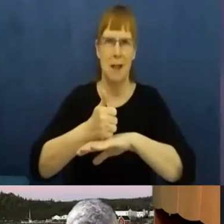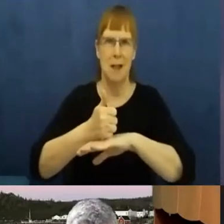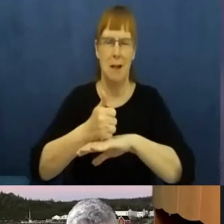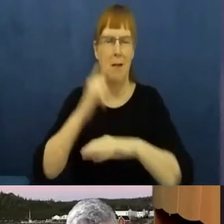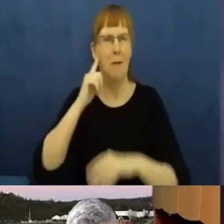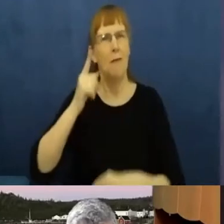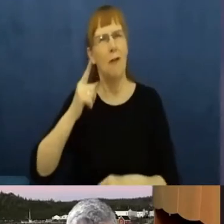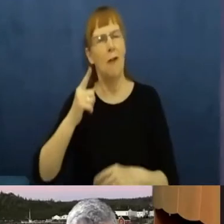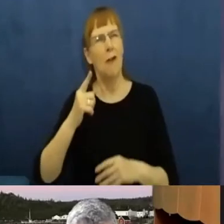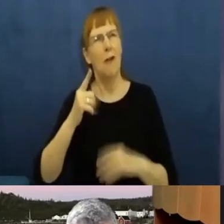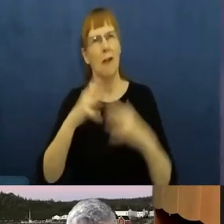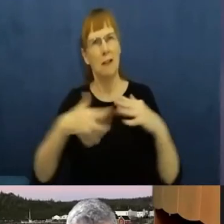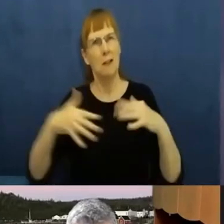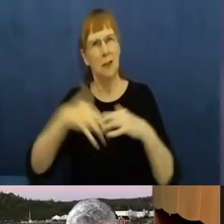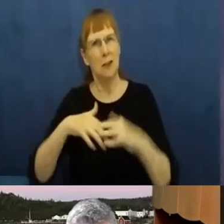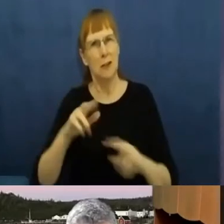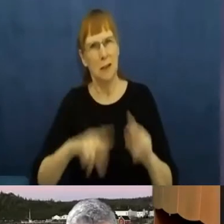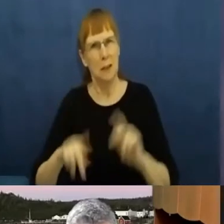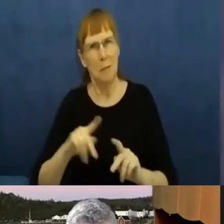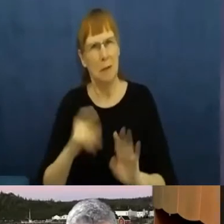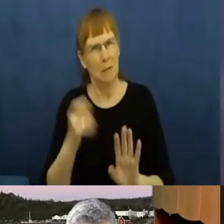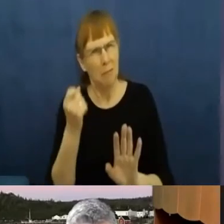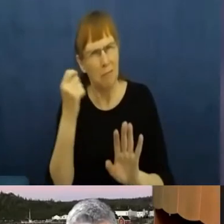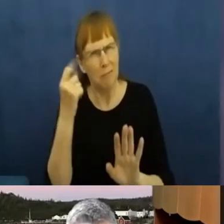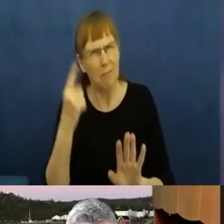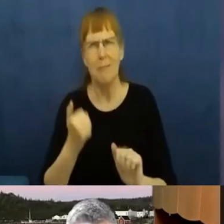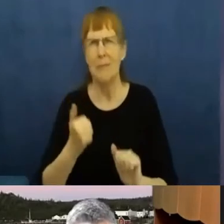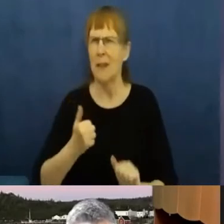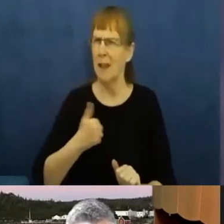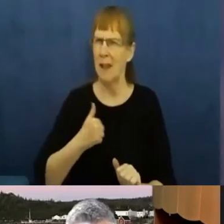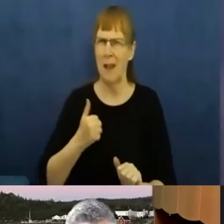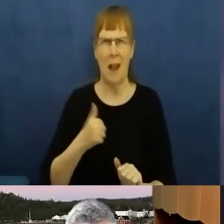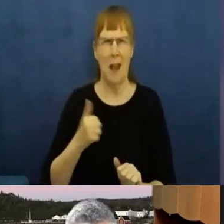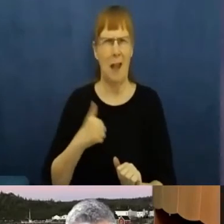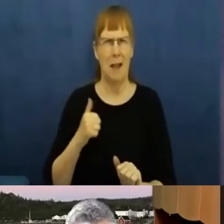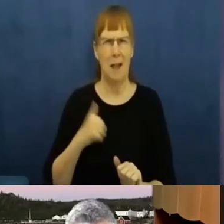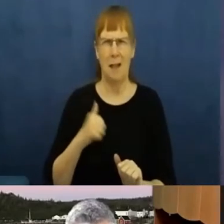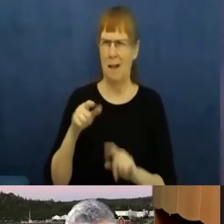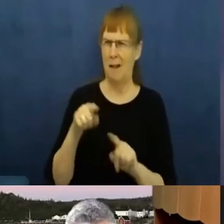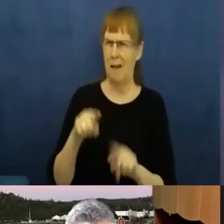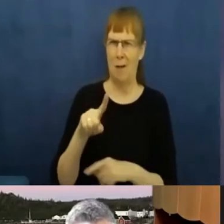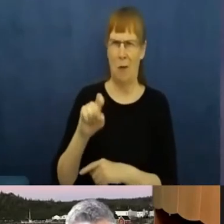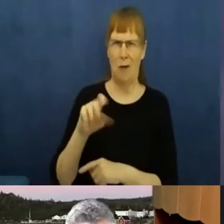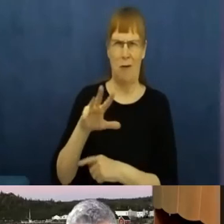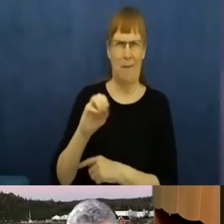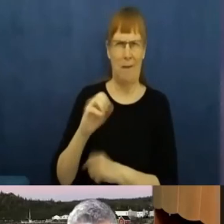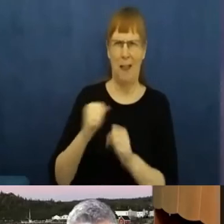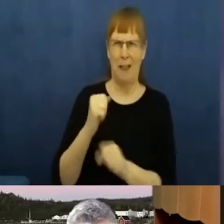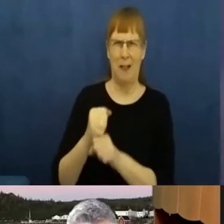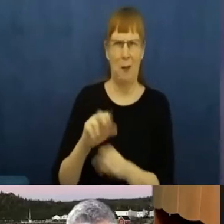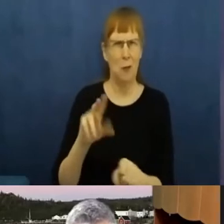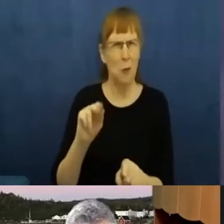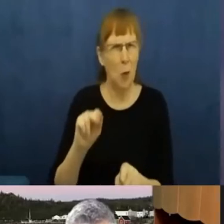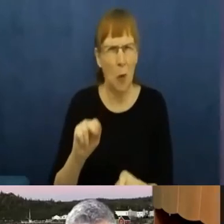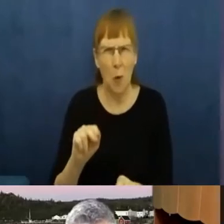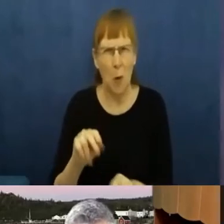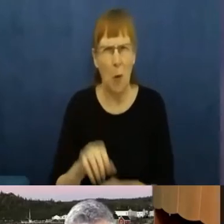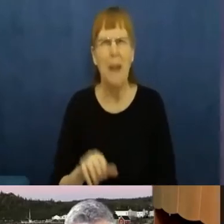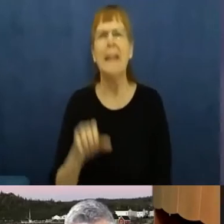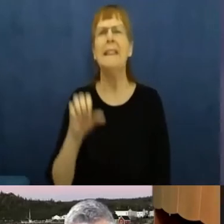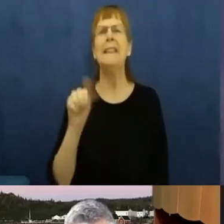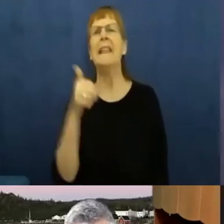Canada has been here, we have been here for much longer than 150 years. It's much more like 10,150.